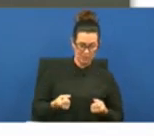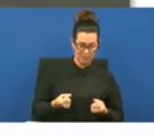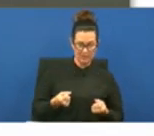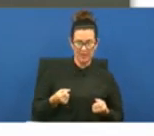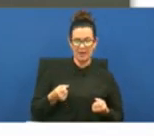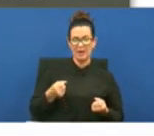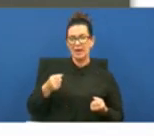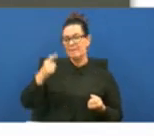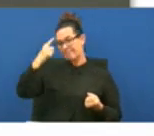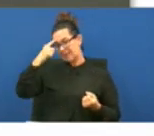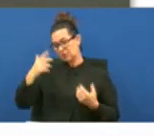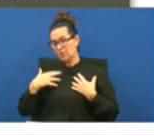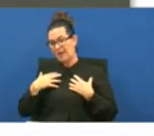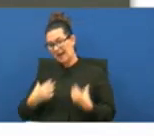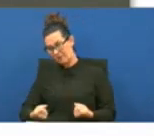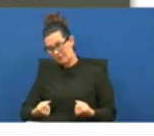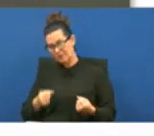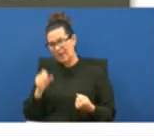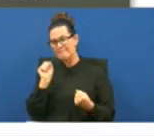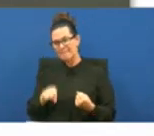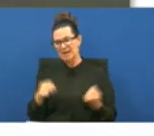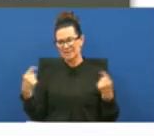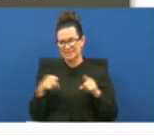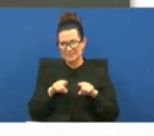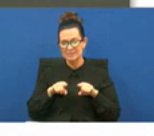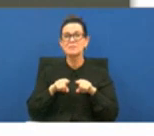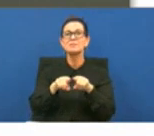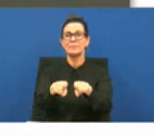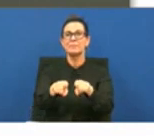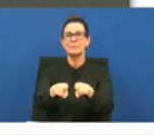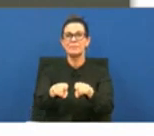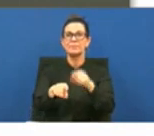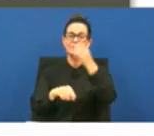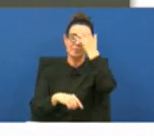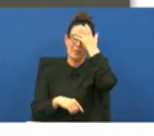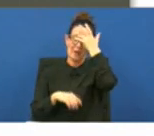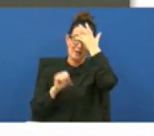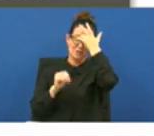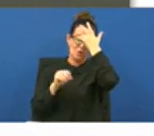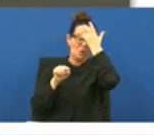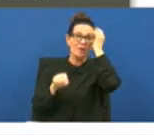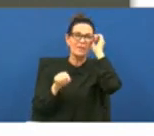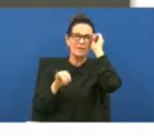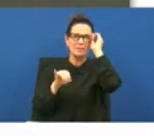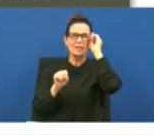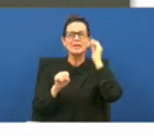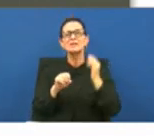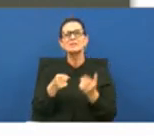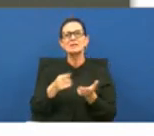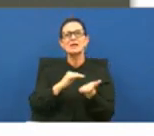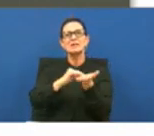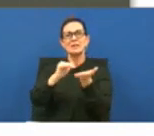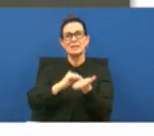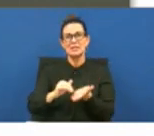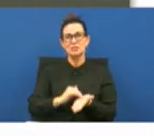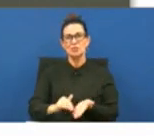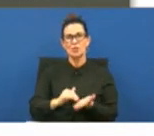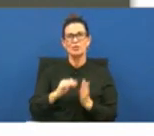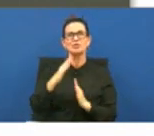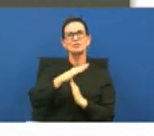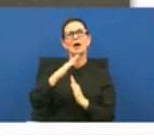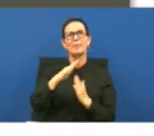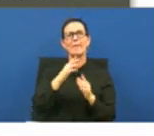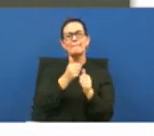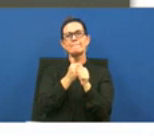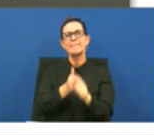mental health and so we need to be able to do both so this right here represents the top dispositions or discharges of the facility based on